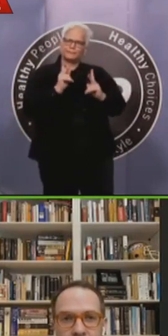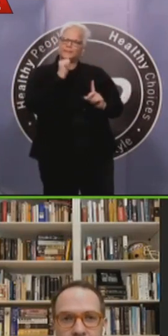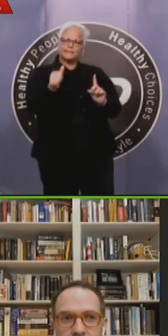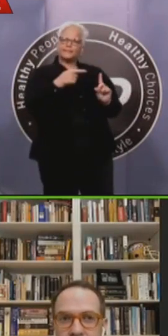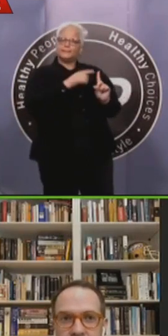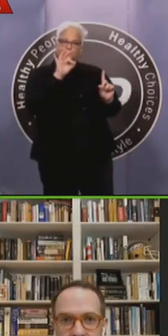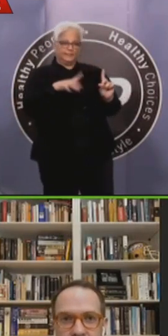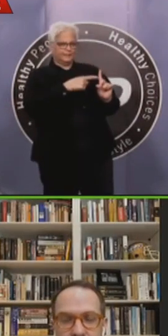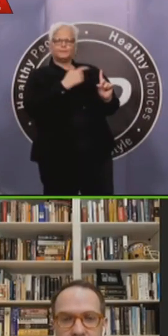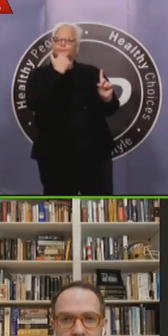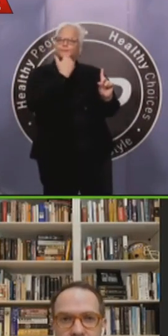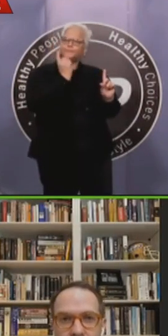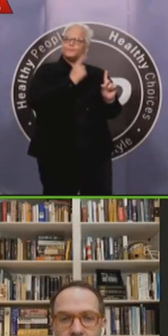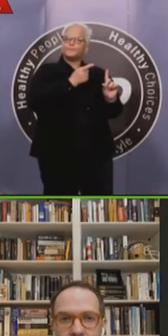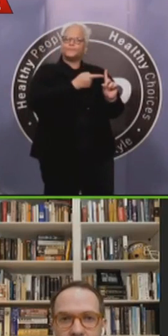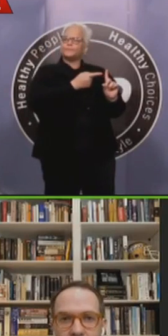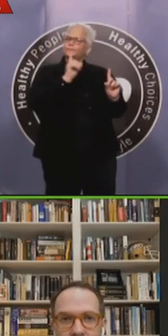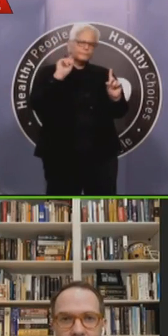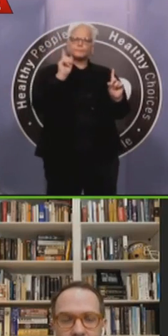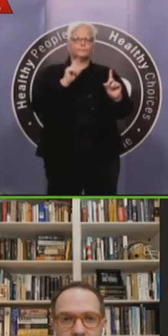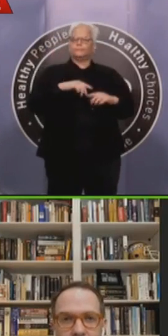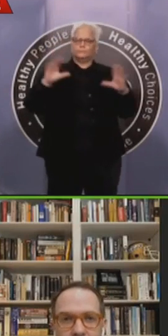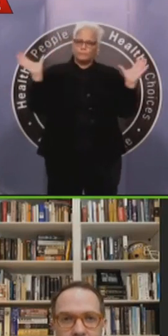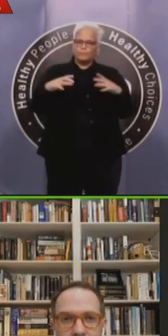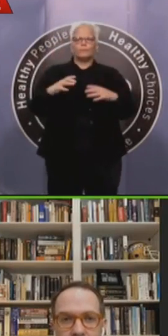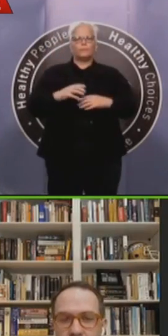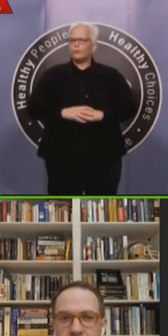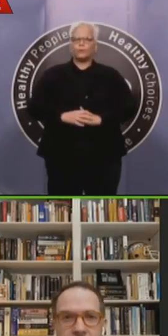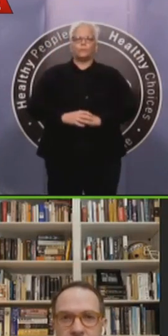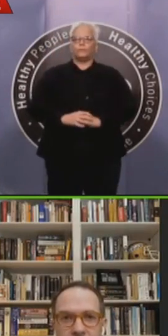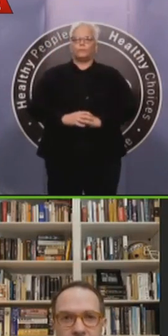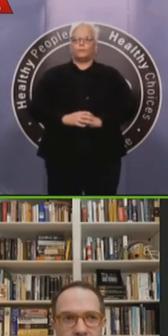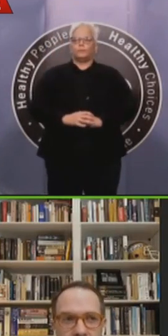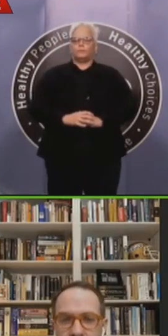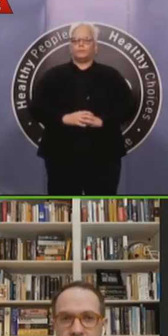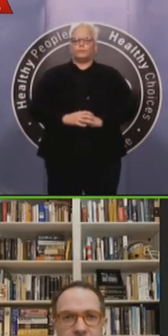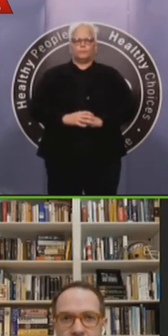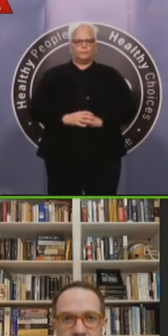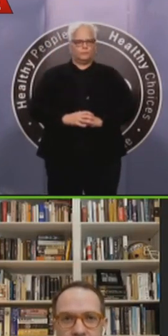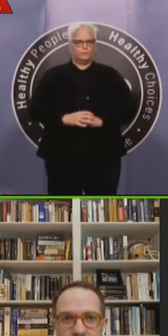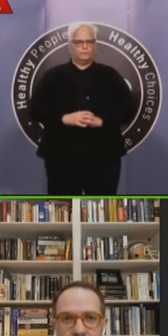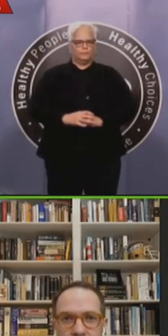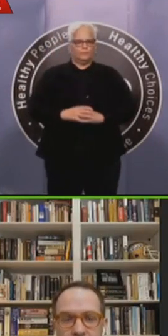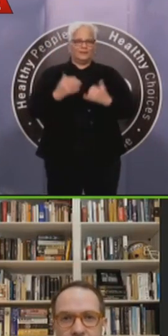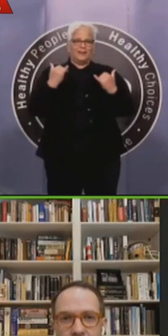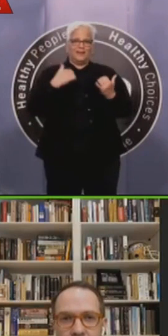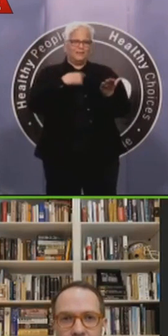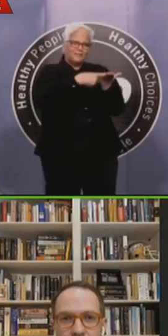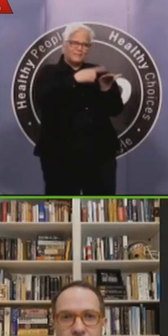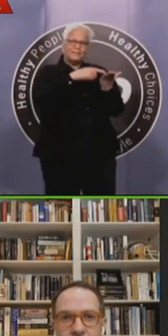uh, religious institutions. So I'm grateful for that. Uh, we, we've said from the beginning and we'll continue to say